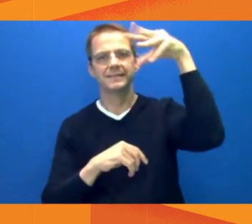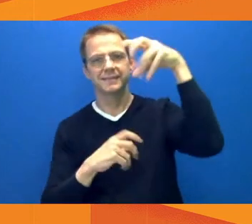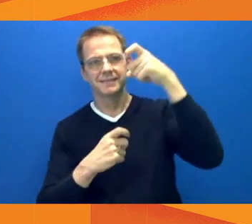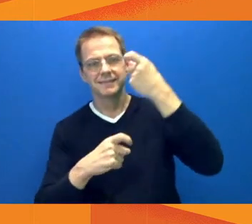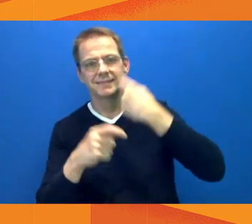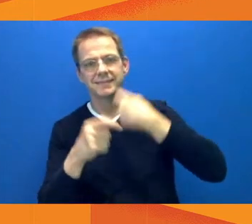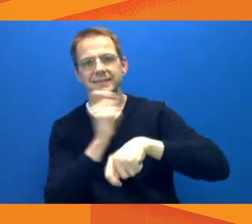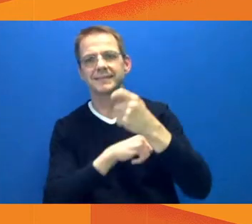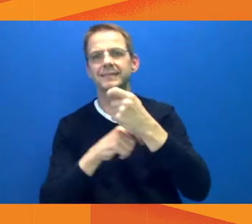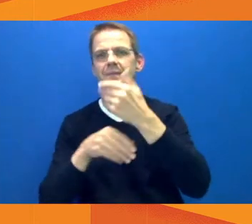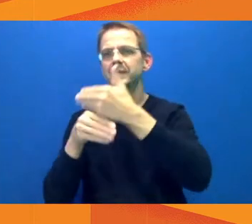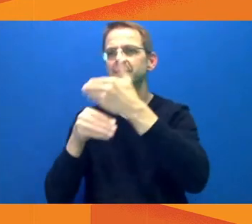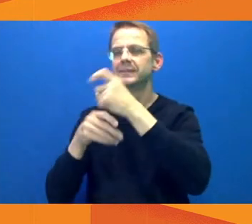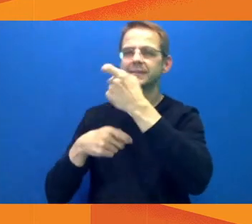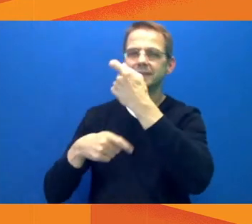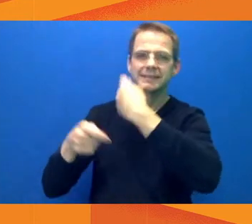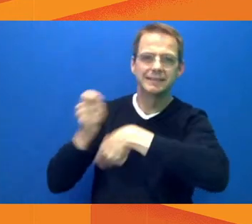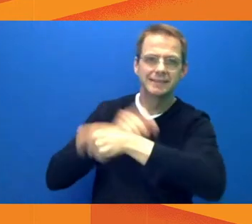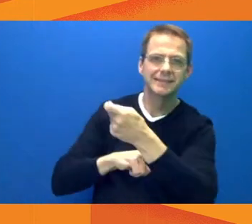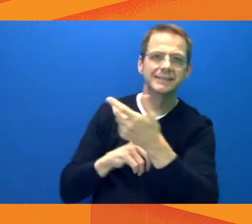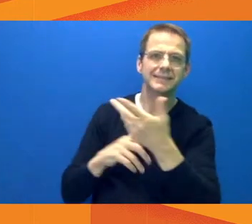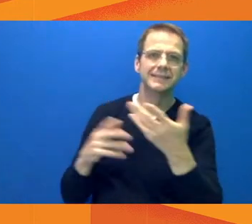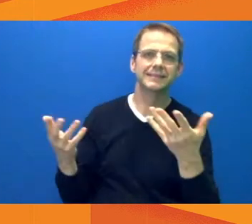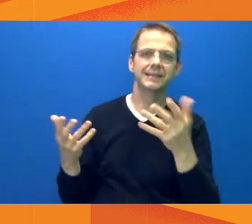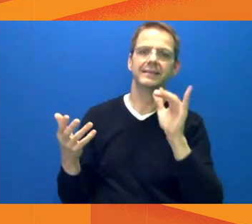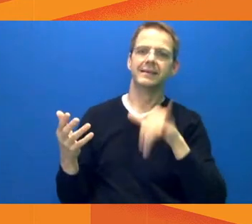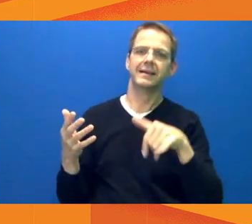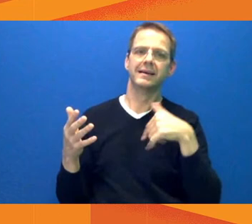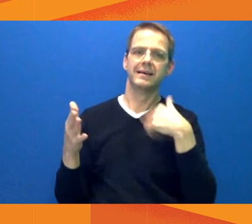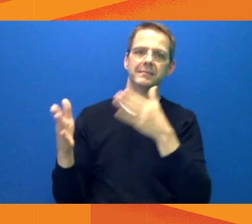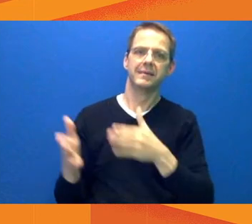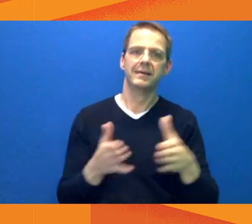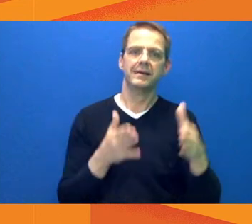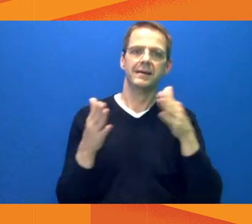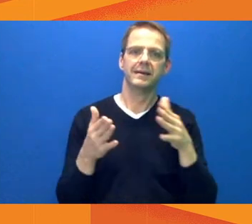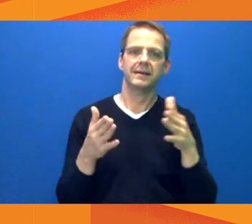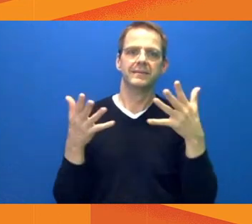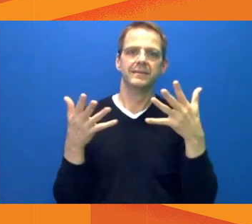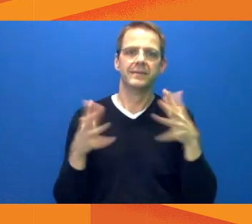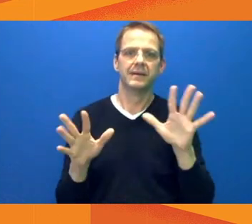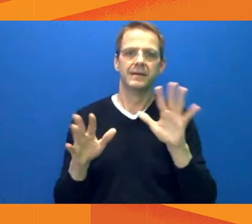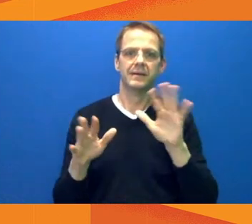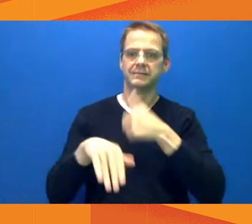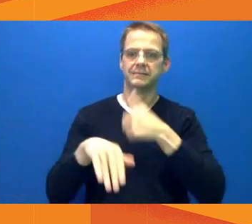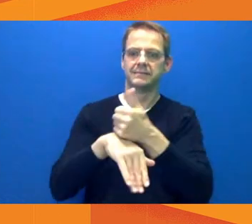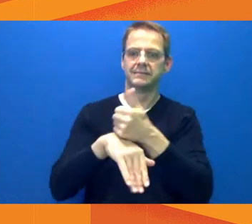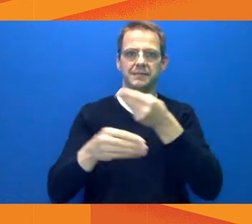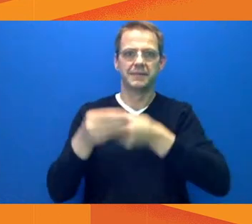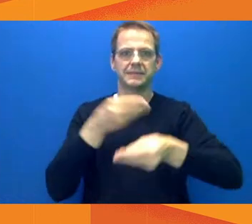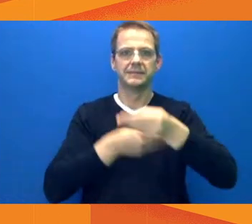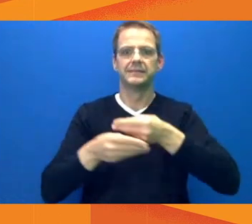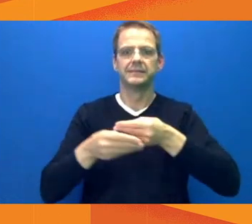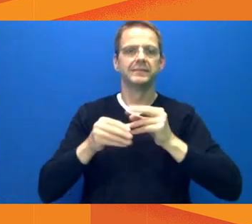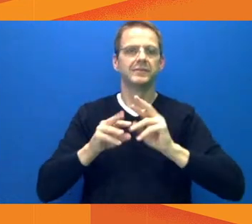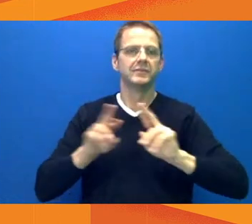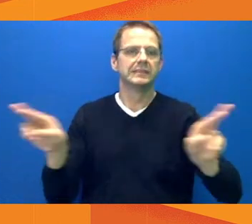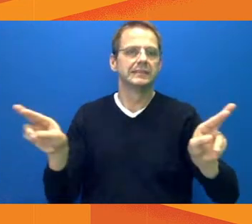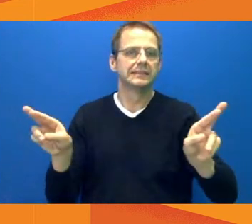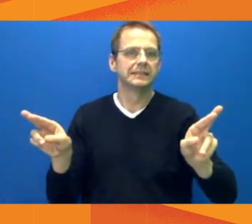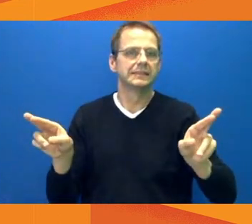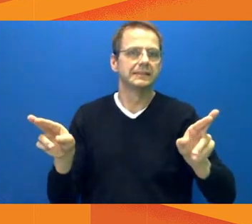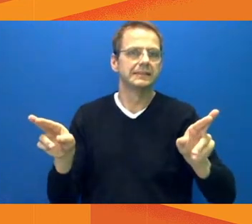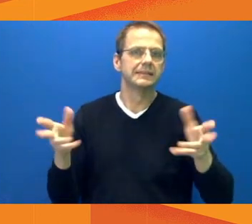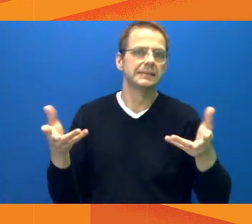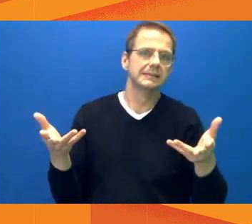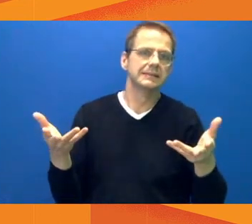ultimately, we knew that going in and budgeted for it from the start. And it's, you know, high five figures, low six. But that was